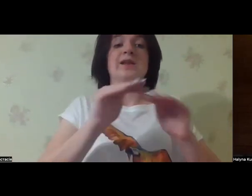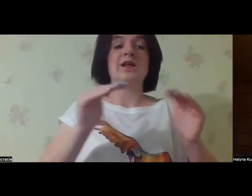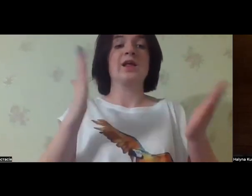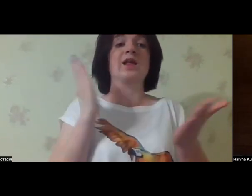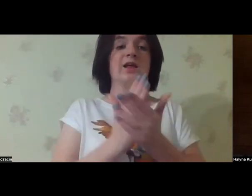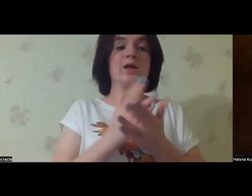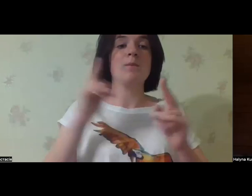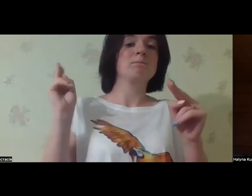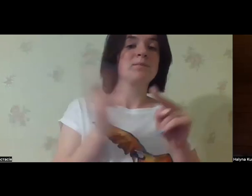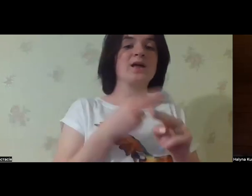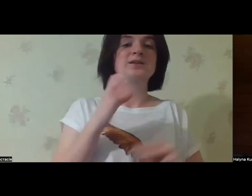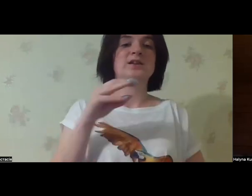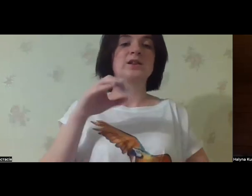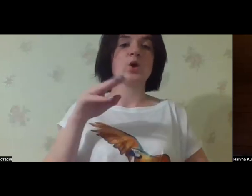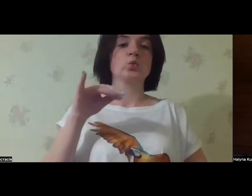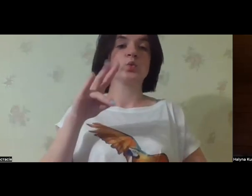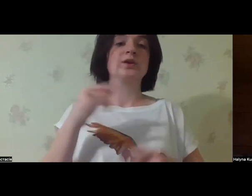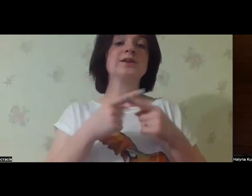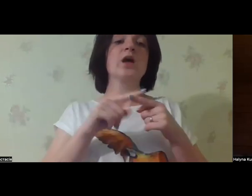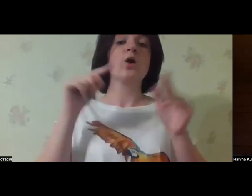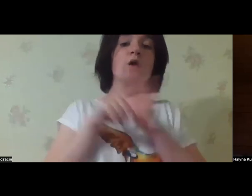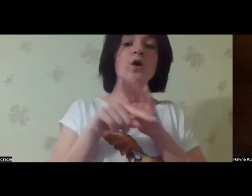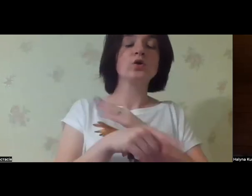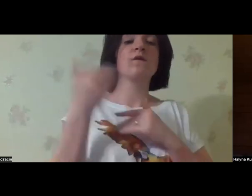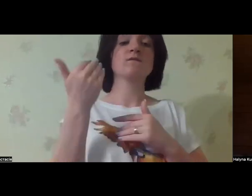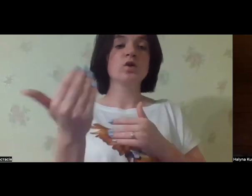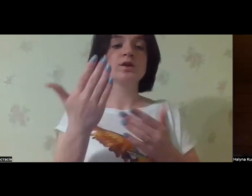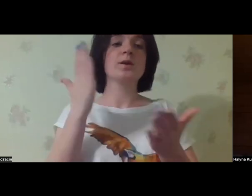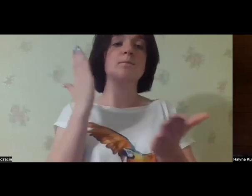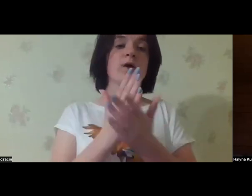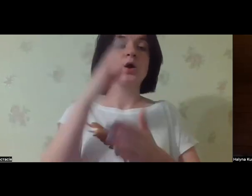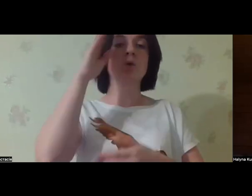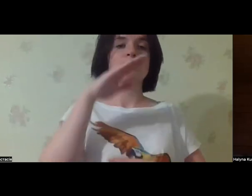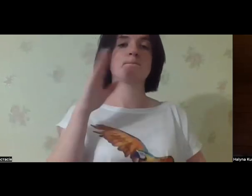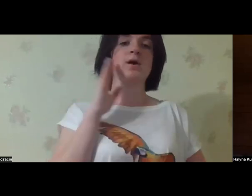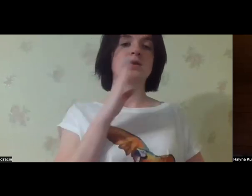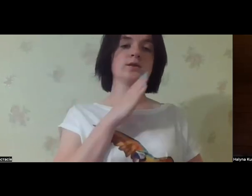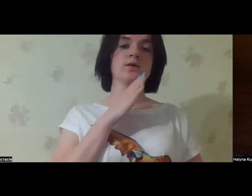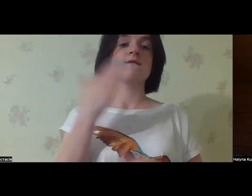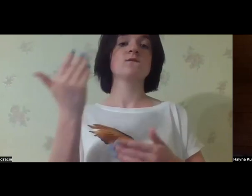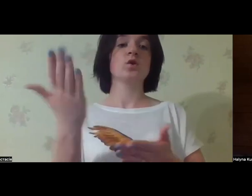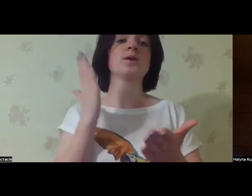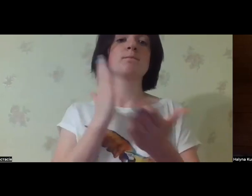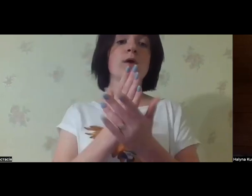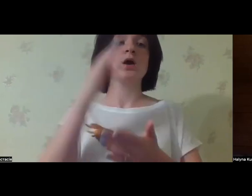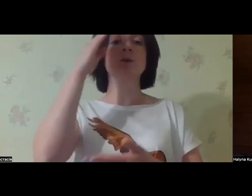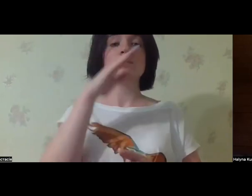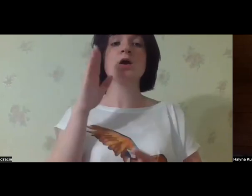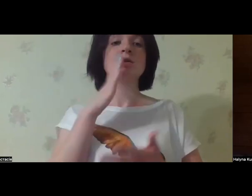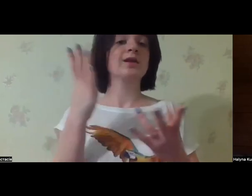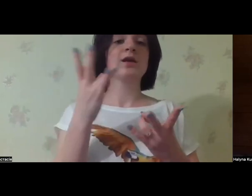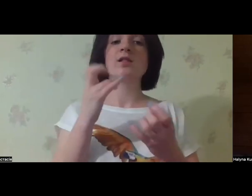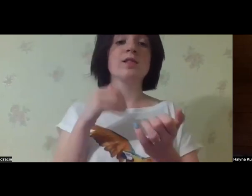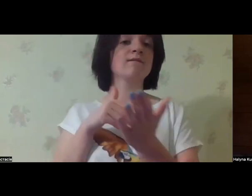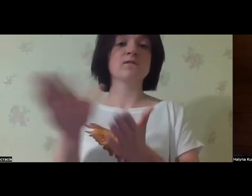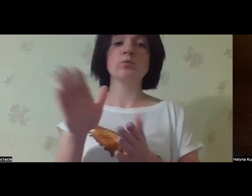and then it turns out that most of these children, they have no adoption status. That means that they have their parents,